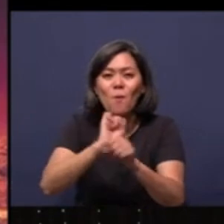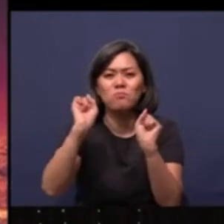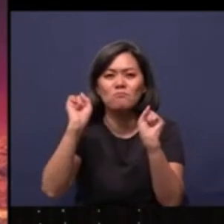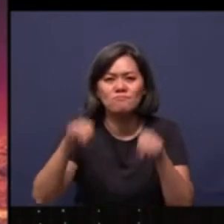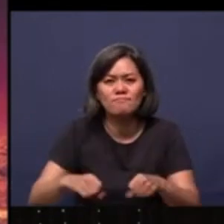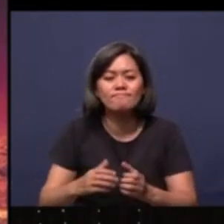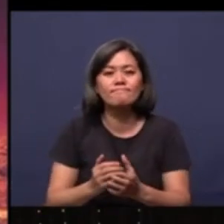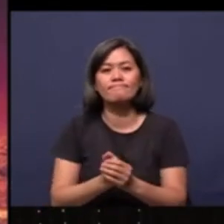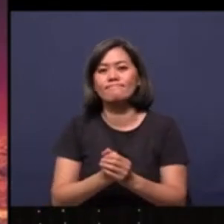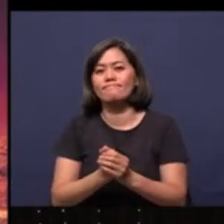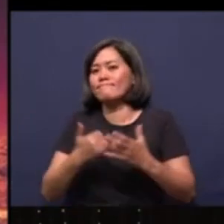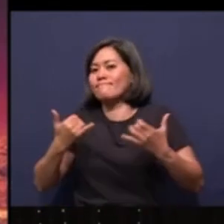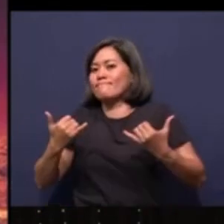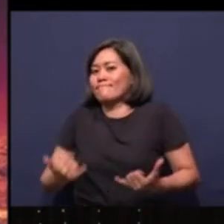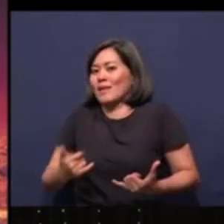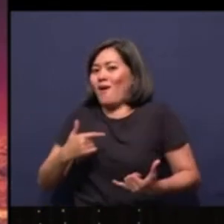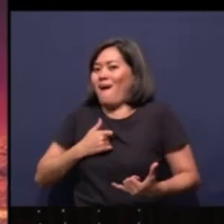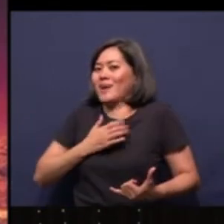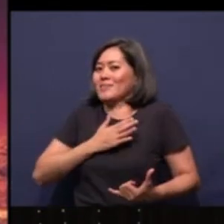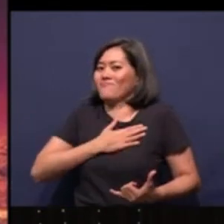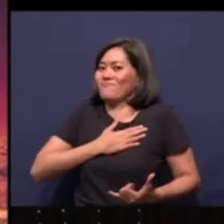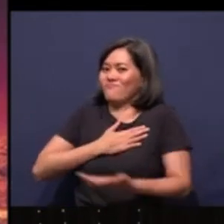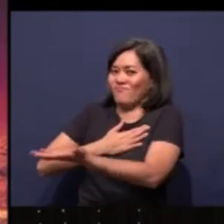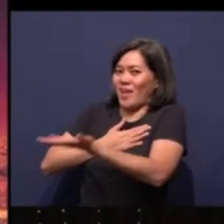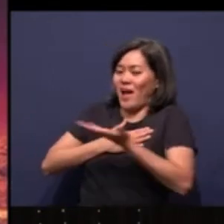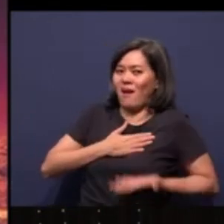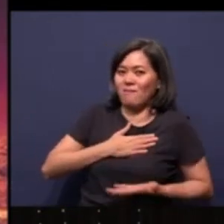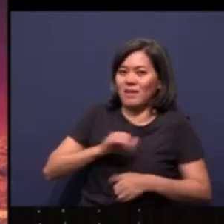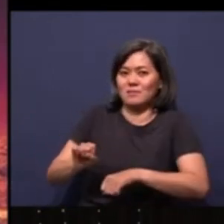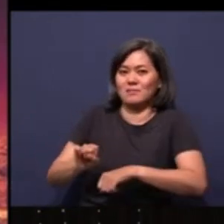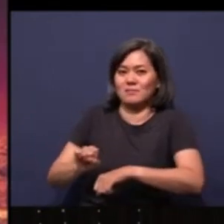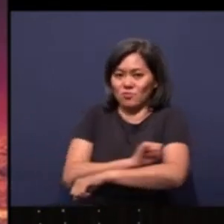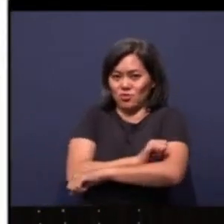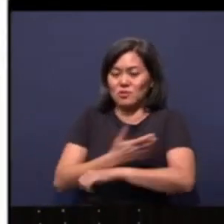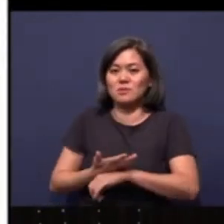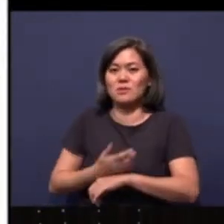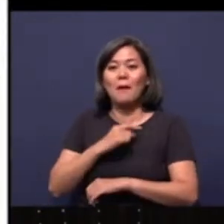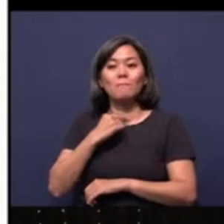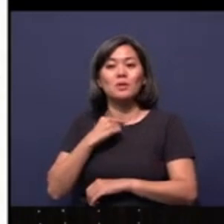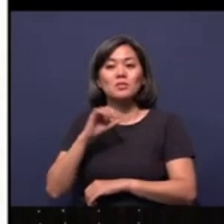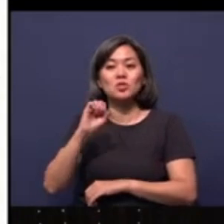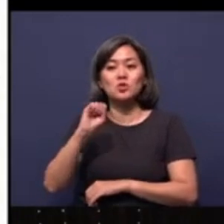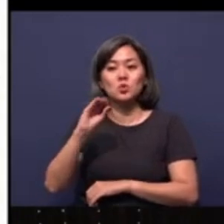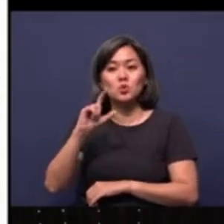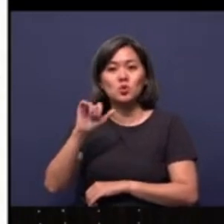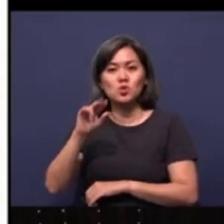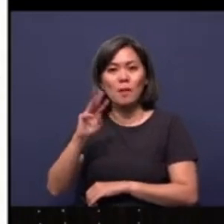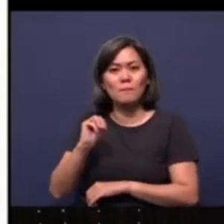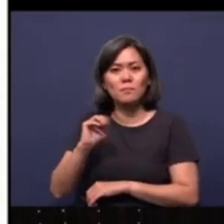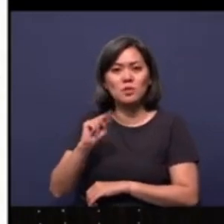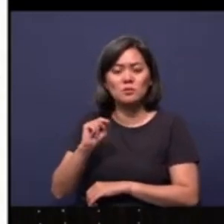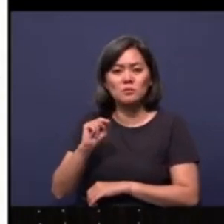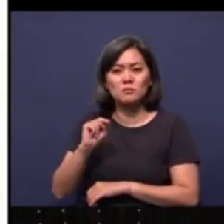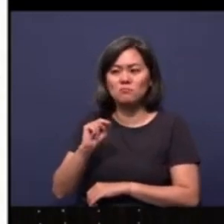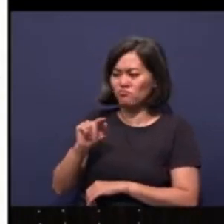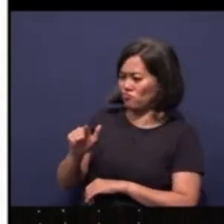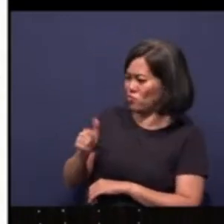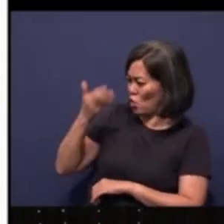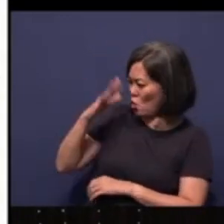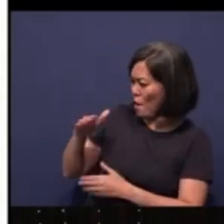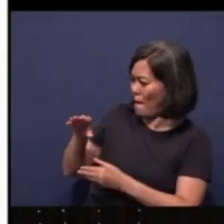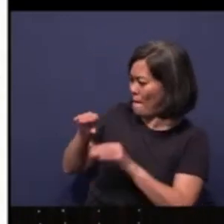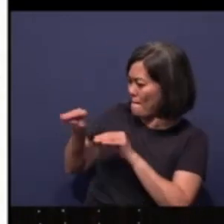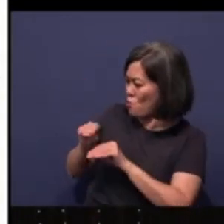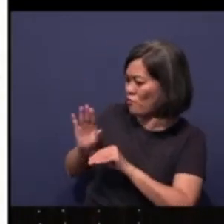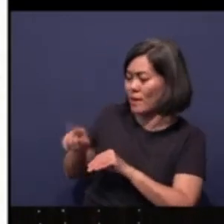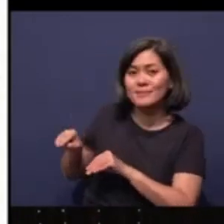Now it's my pleasure to invite on stage with me, Pastor Solomon. The Lord has moved in his spirit and stirred his